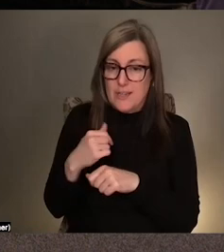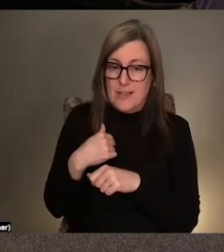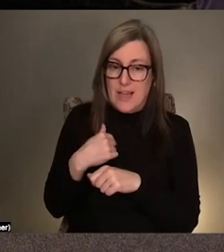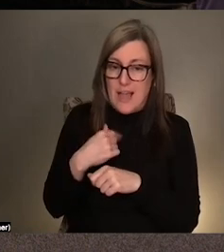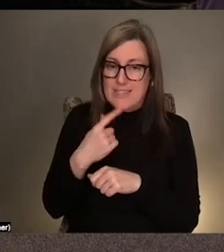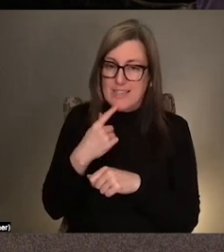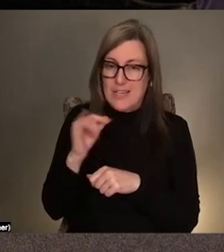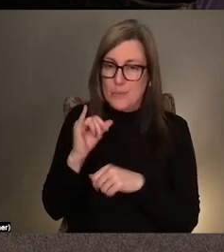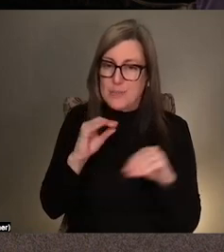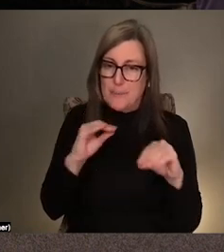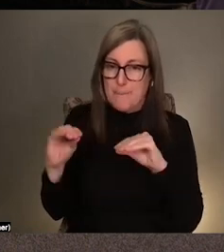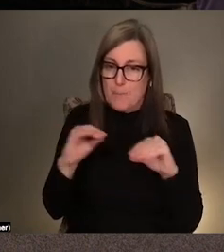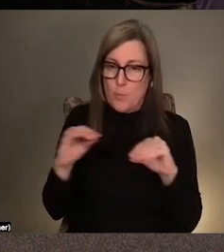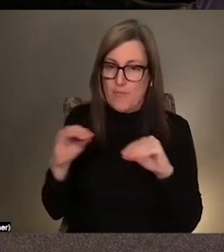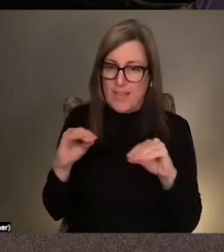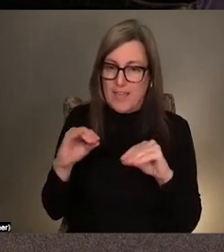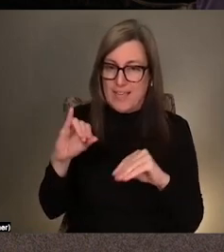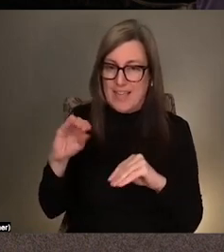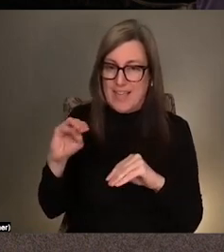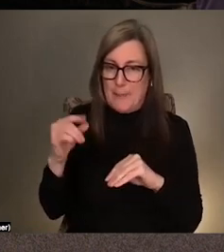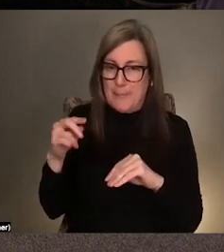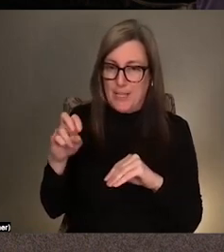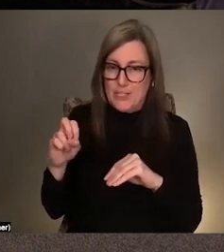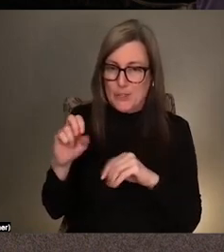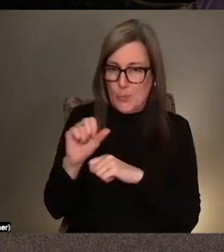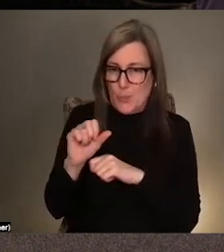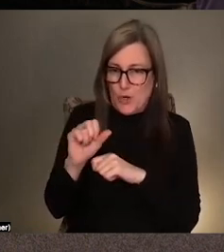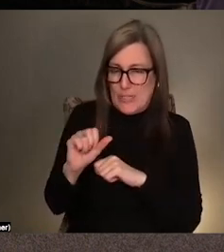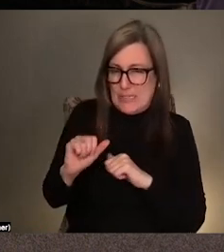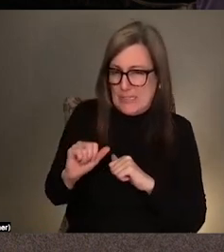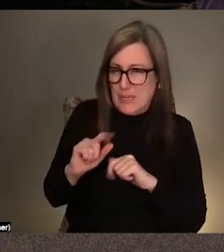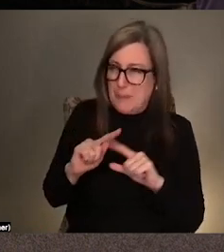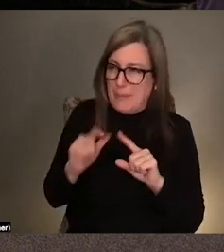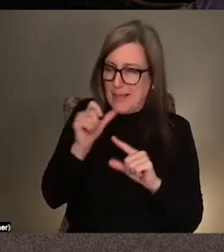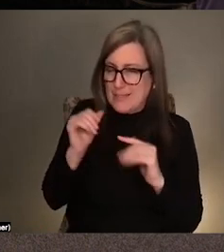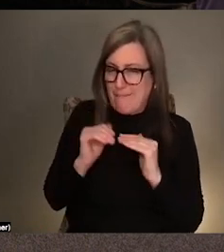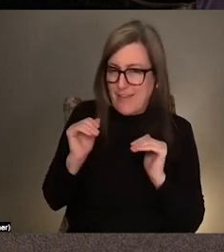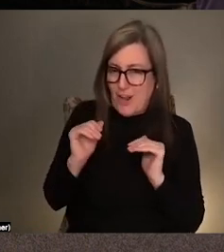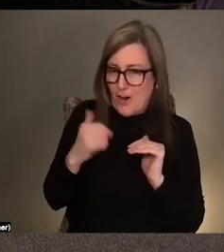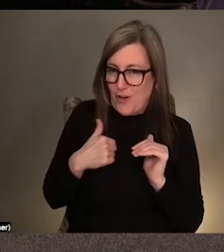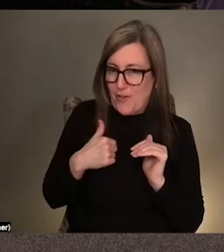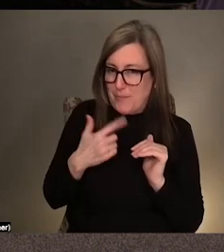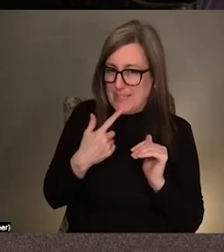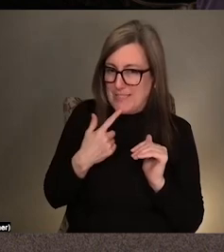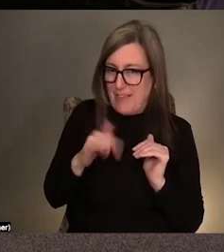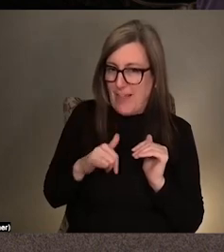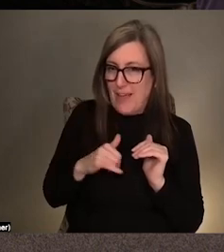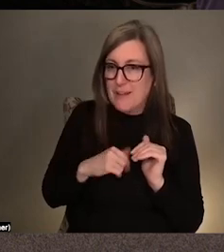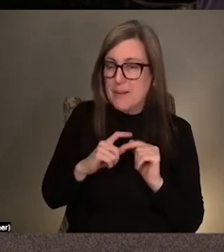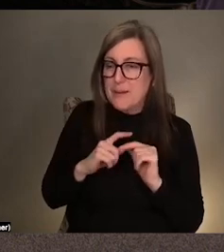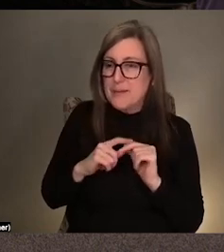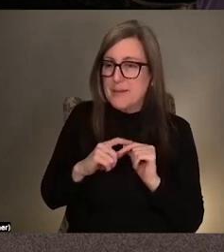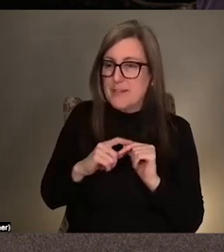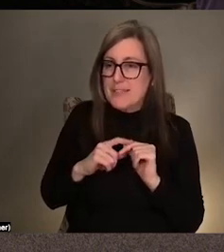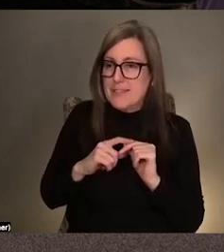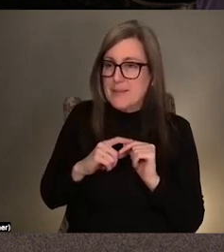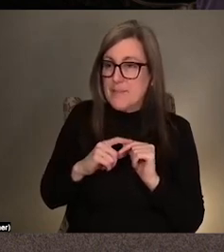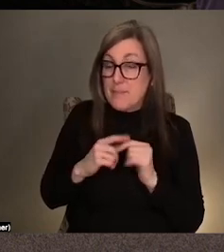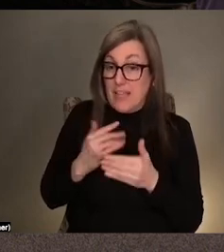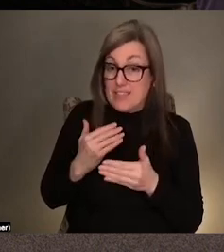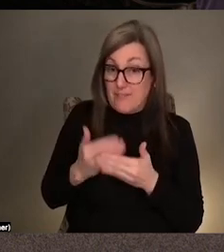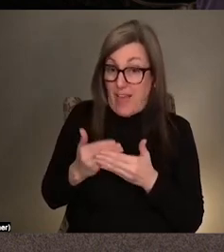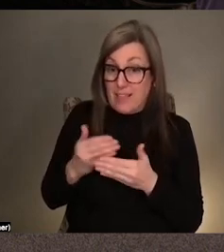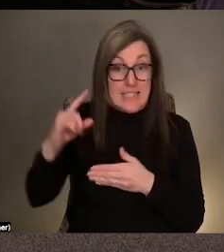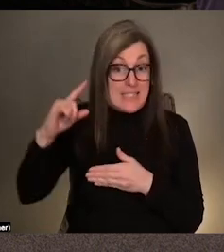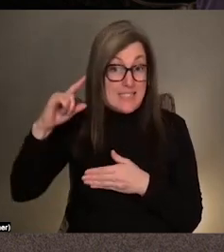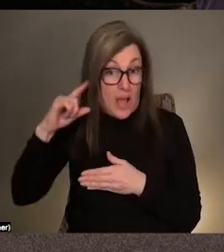image work that is in some ways unfair because as you were saying it's it can be it's as valid a sound work